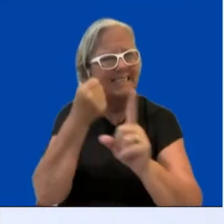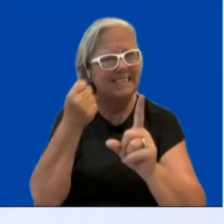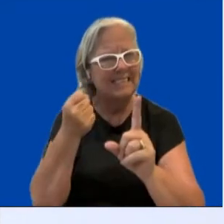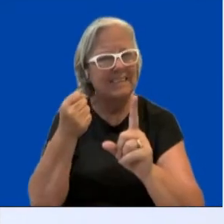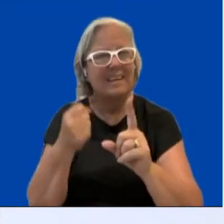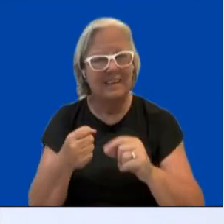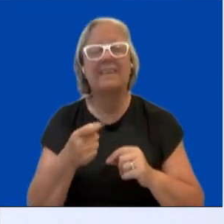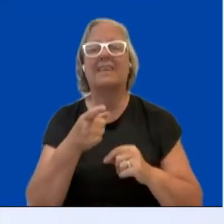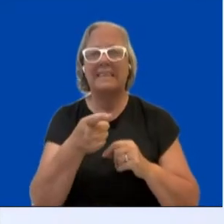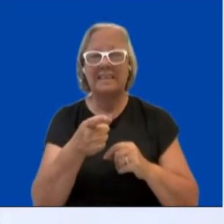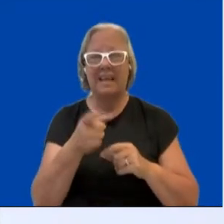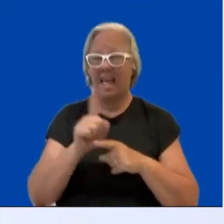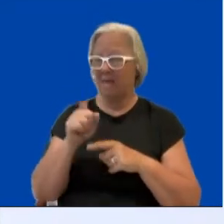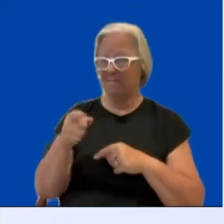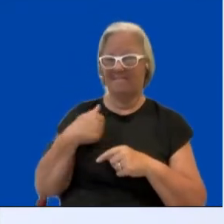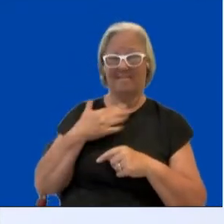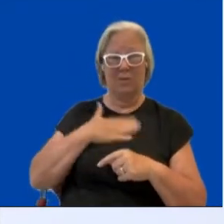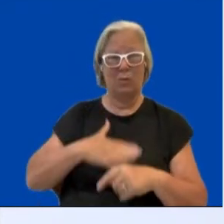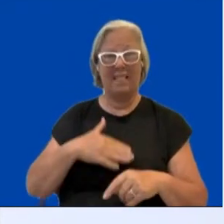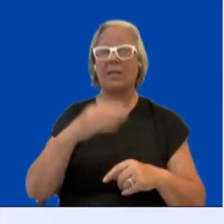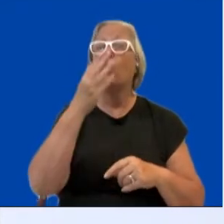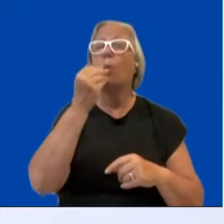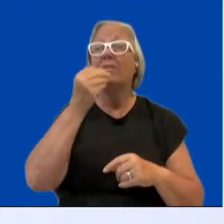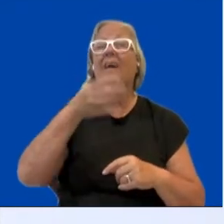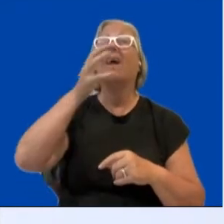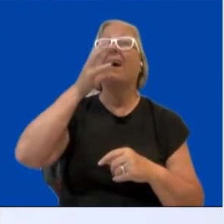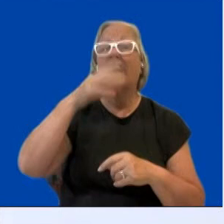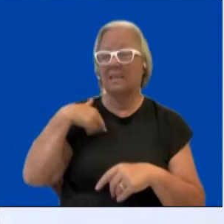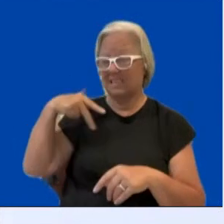it, you might be sexually assaulted. You're not safe.